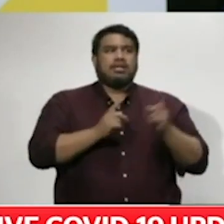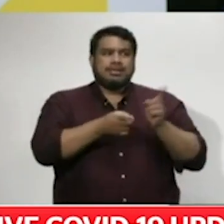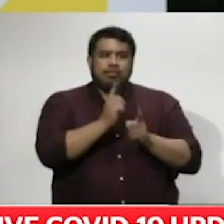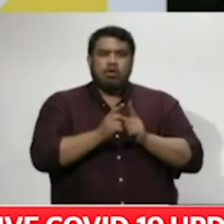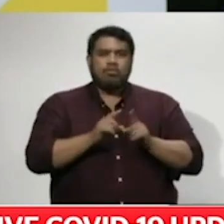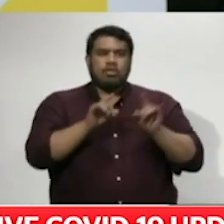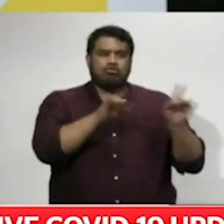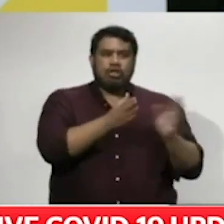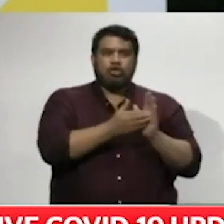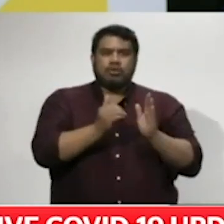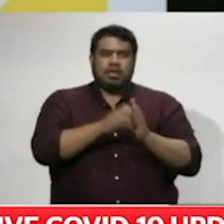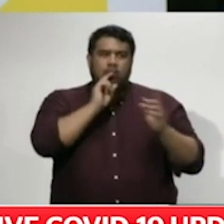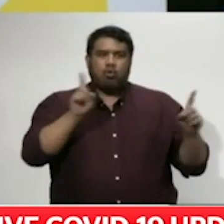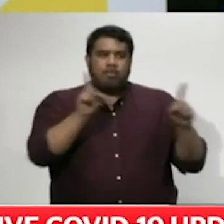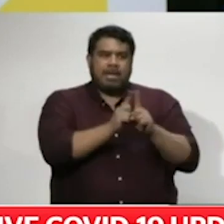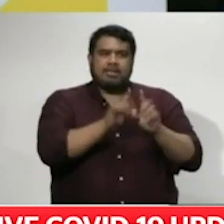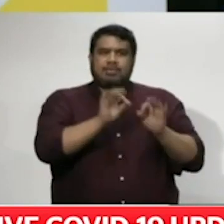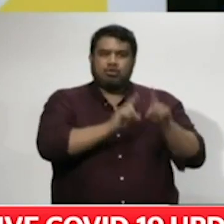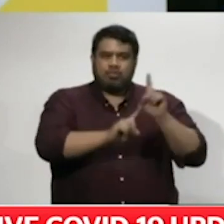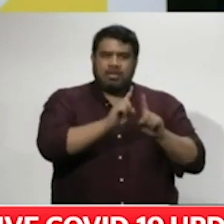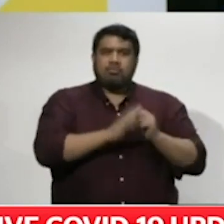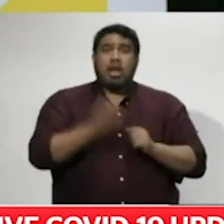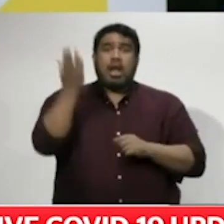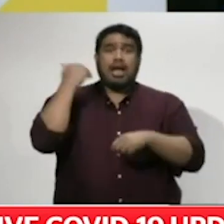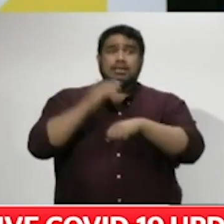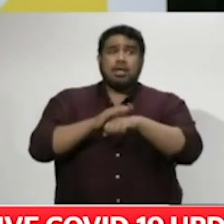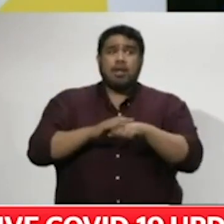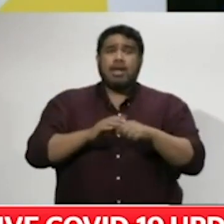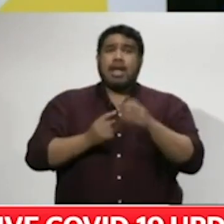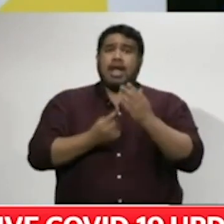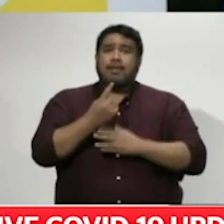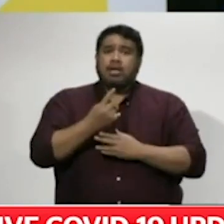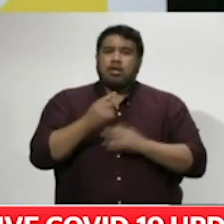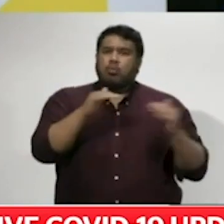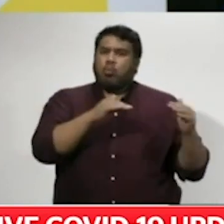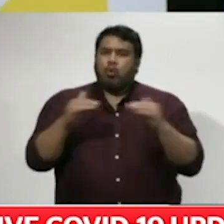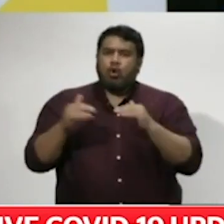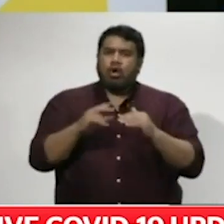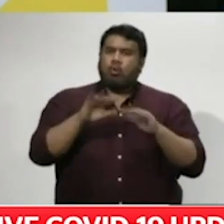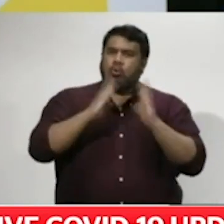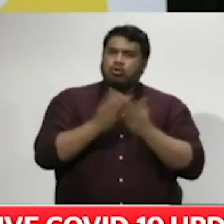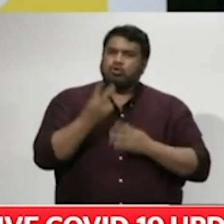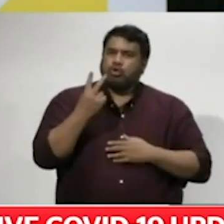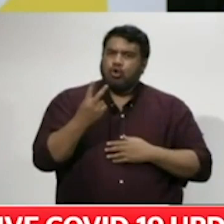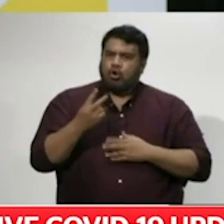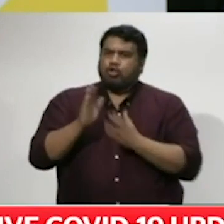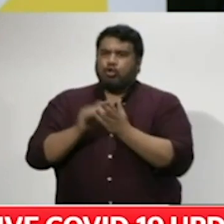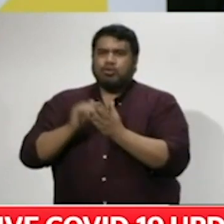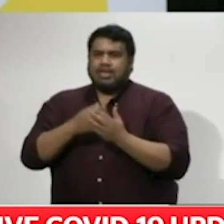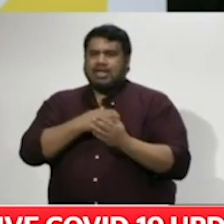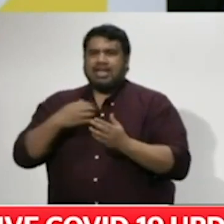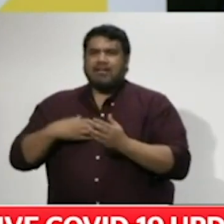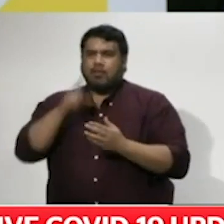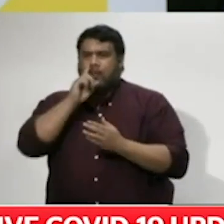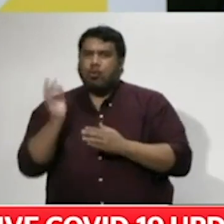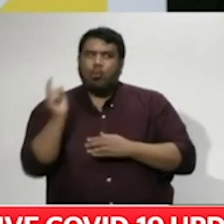in such a meeting was Peter Fraser, who attended various meetings of Australia's War Cabinet. Australians and New Zealanders travel across the